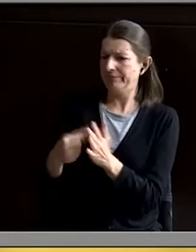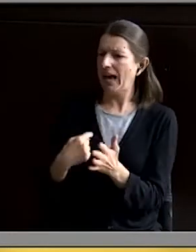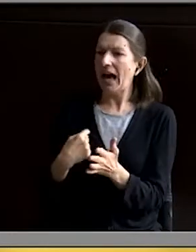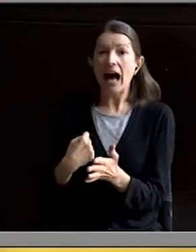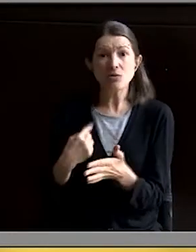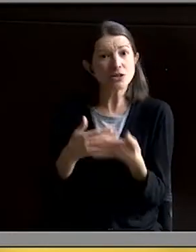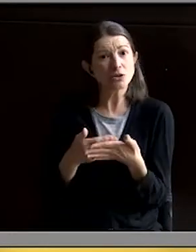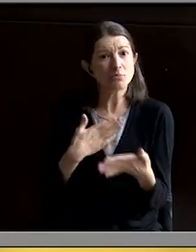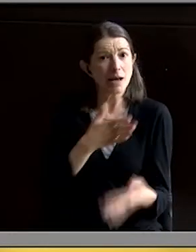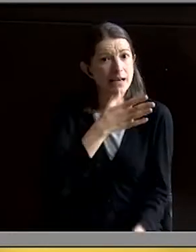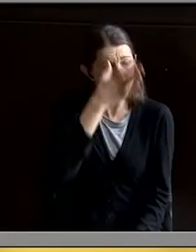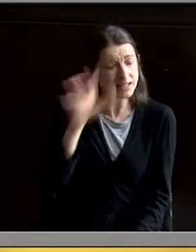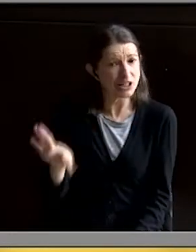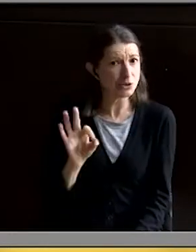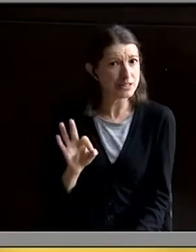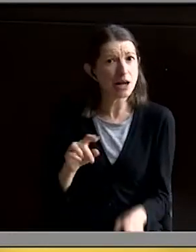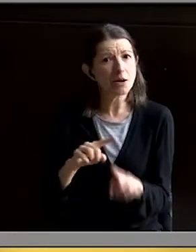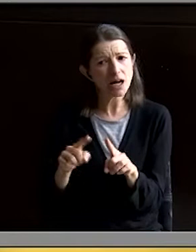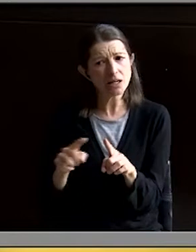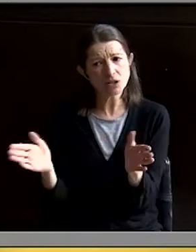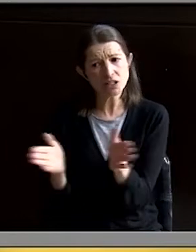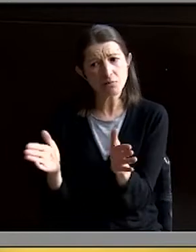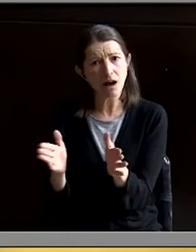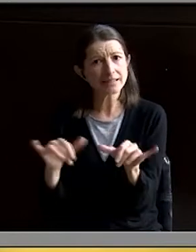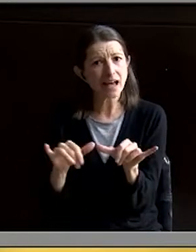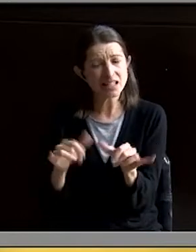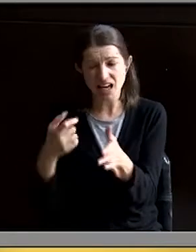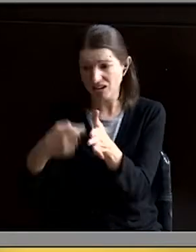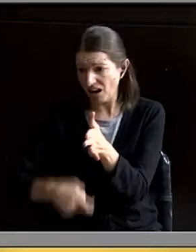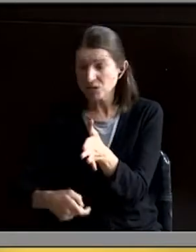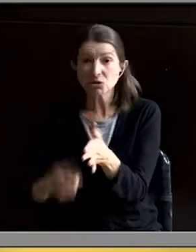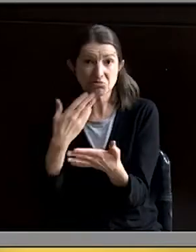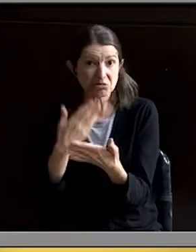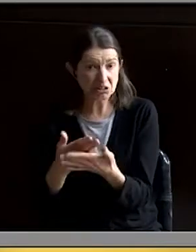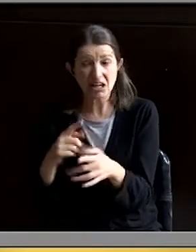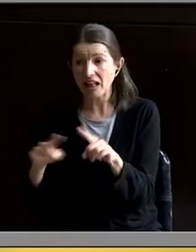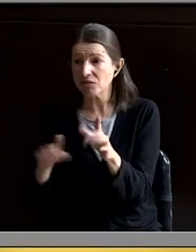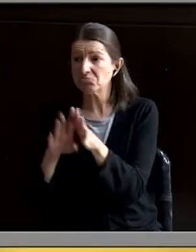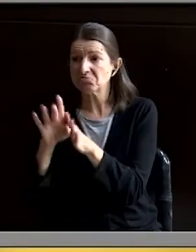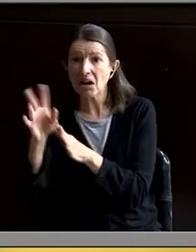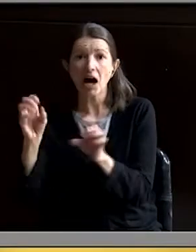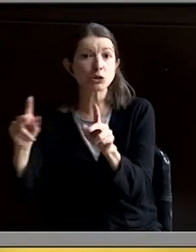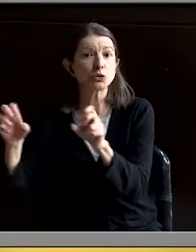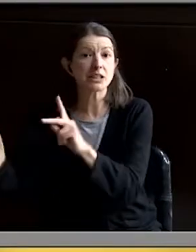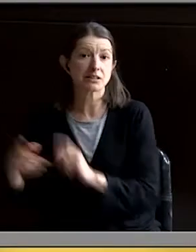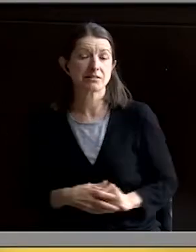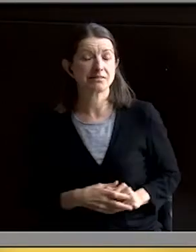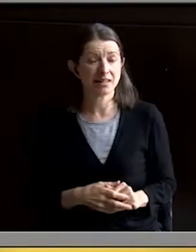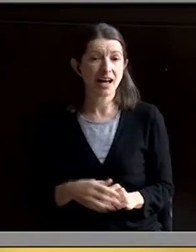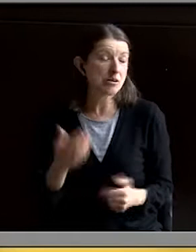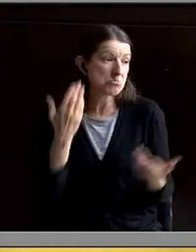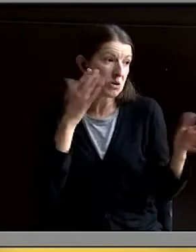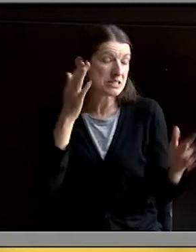proximity to my parents, but because of its modest size, cost of attendance, and growing student opportunities. Who knows? If I had